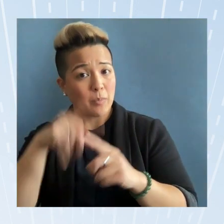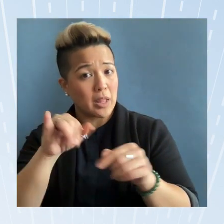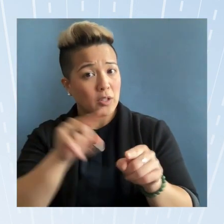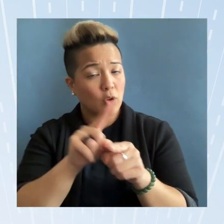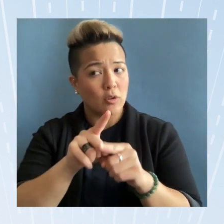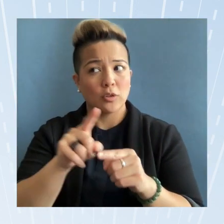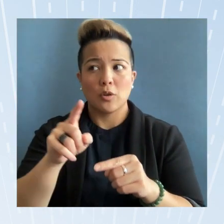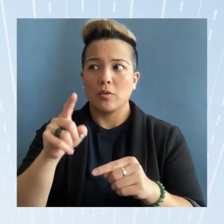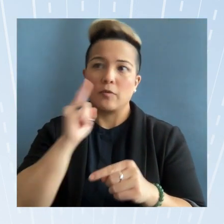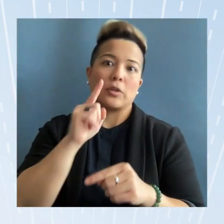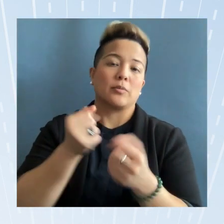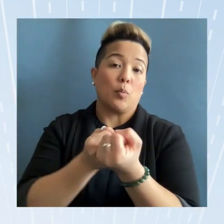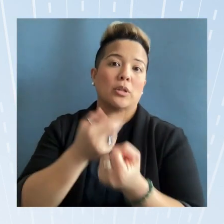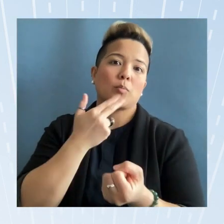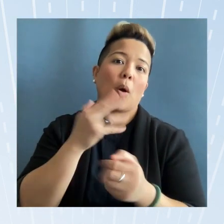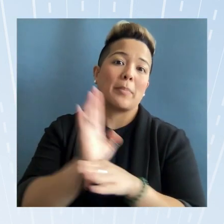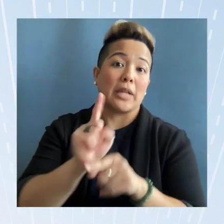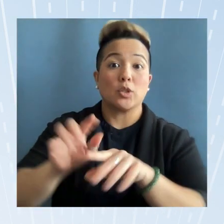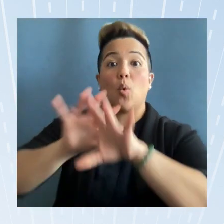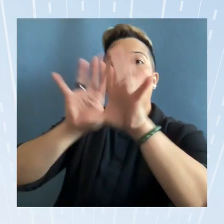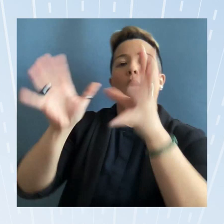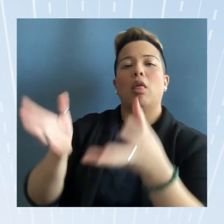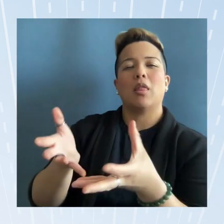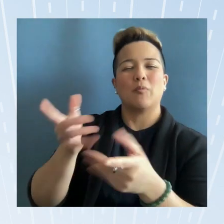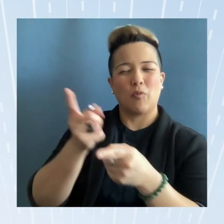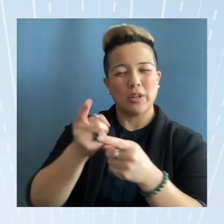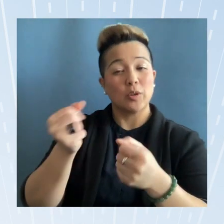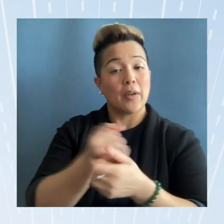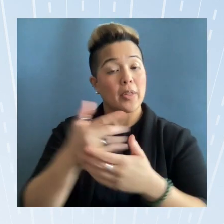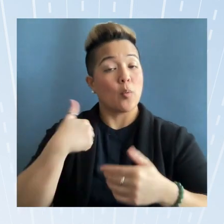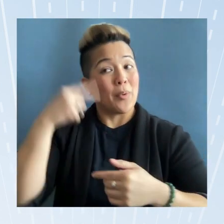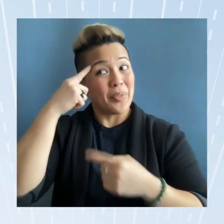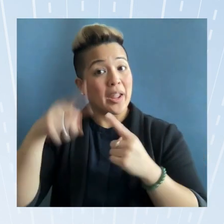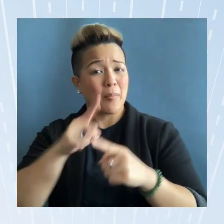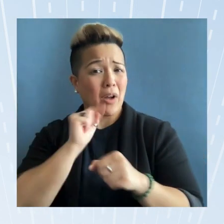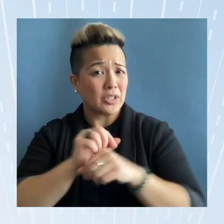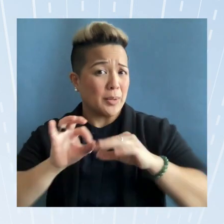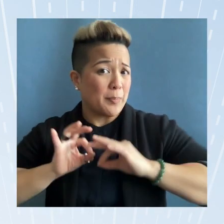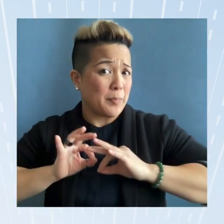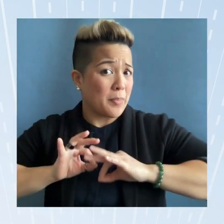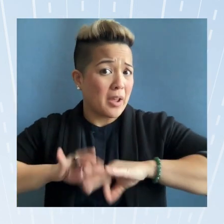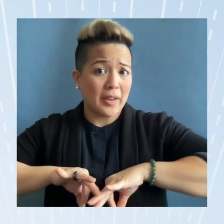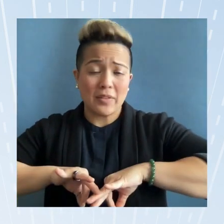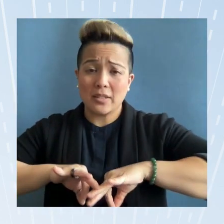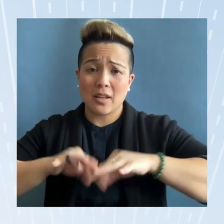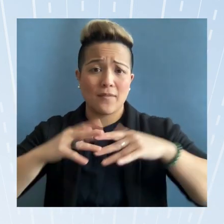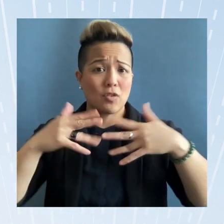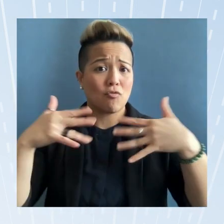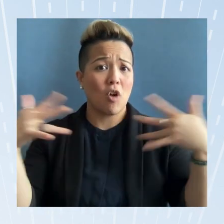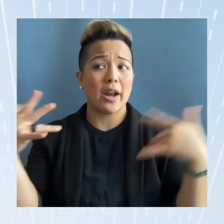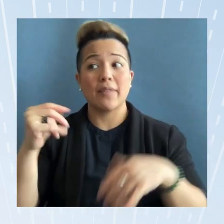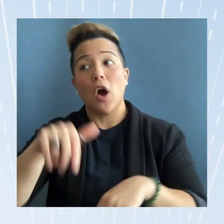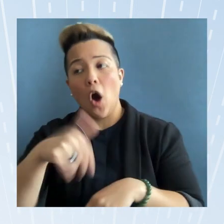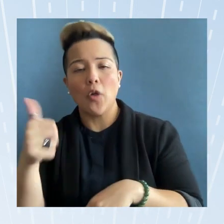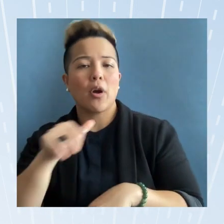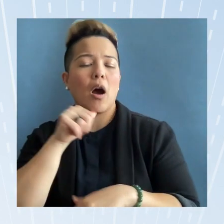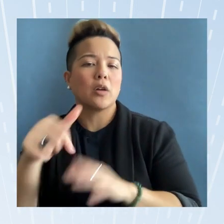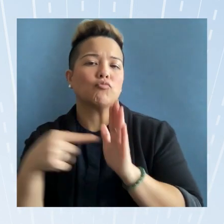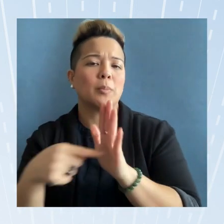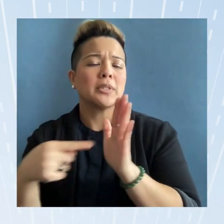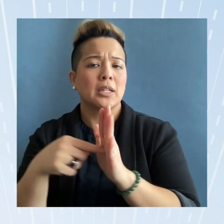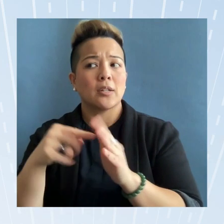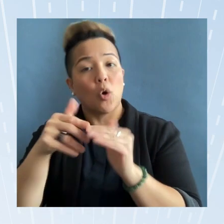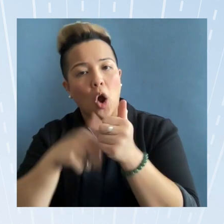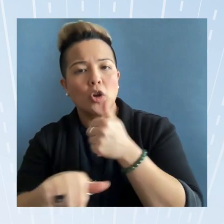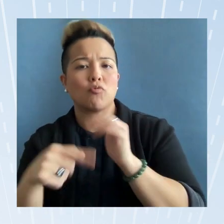a whole and so the everything that we're thinking about actually benefits a variety of underrepresented communities as a whole